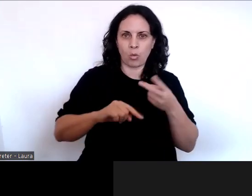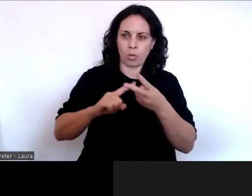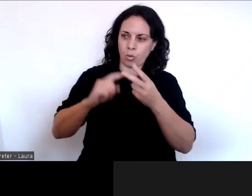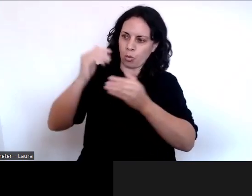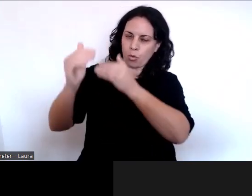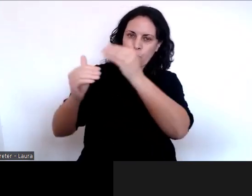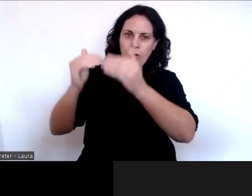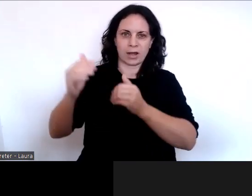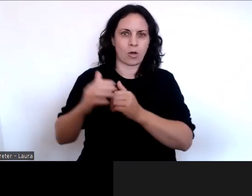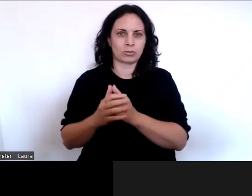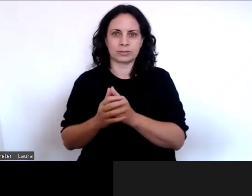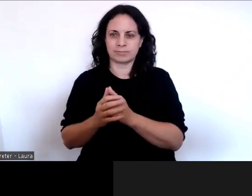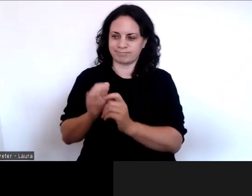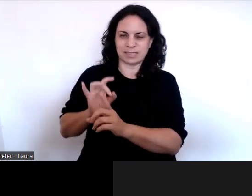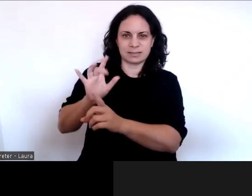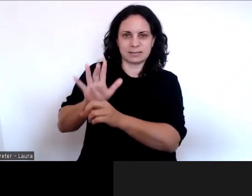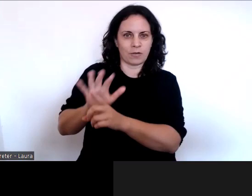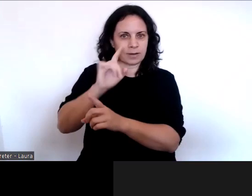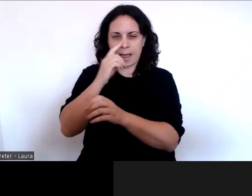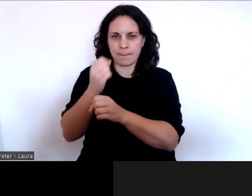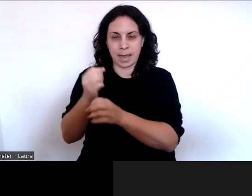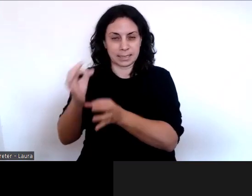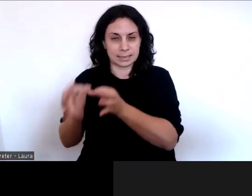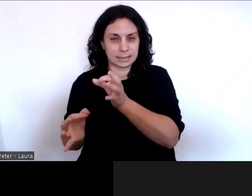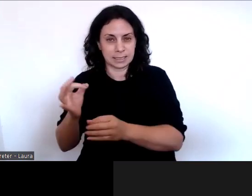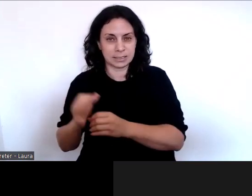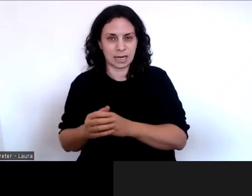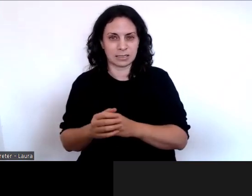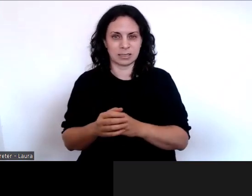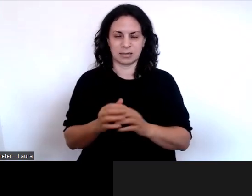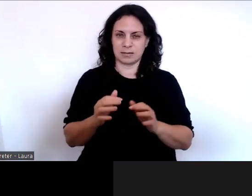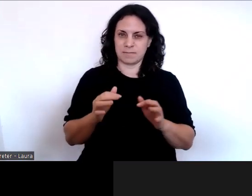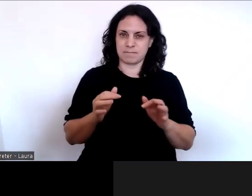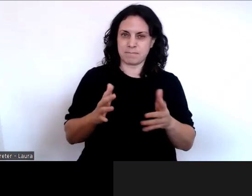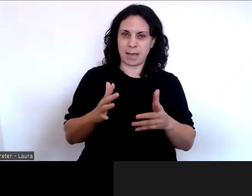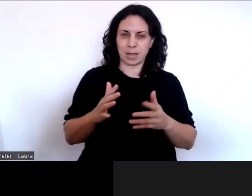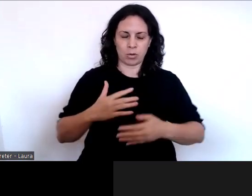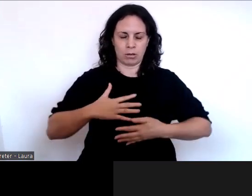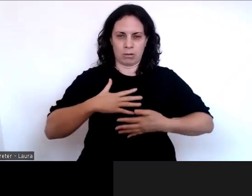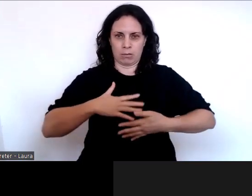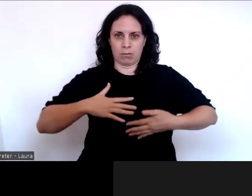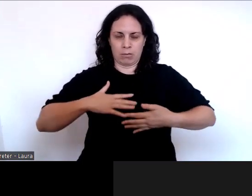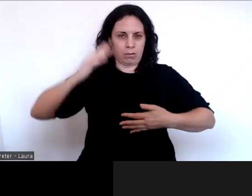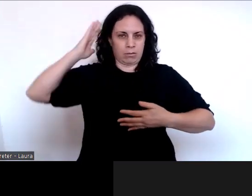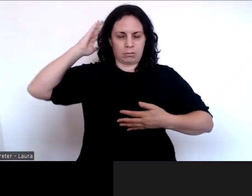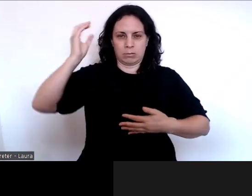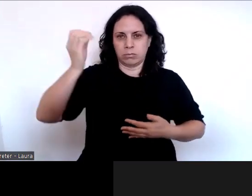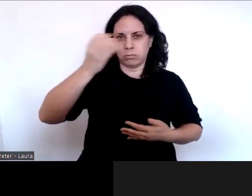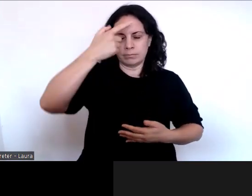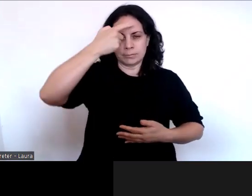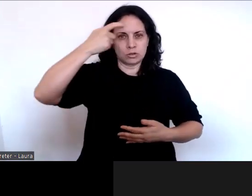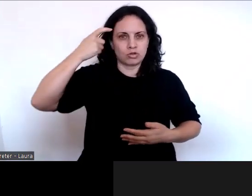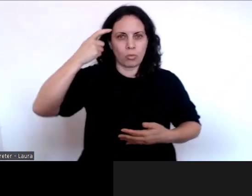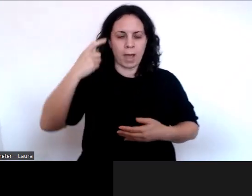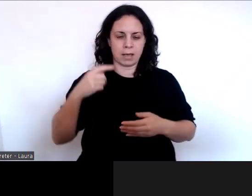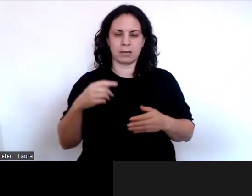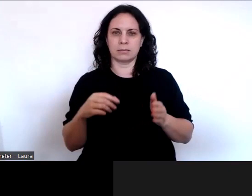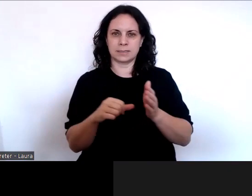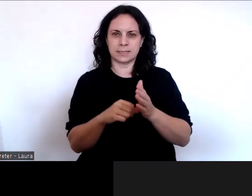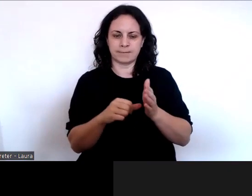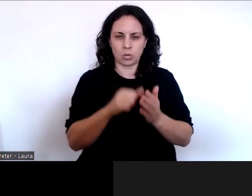decision making may remind you of difficult times in your life and difficult experiences.